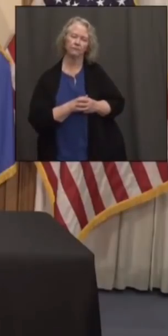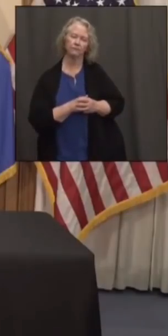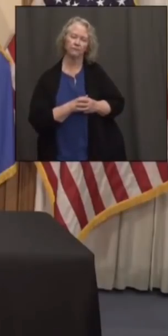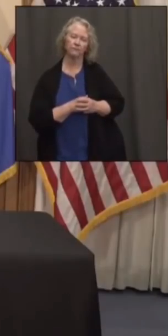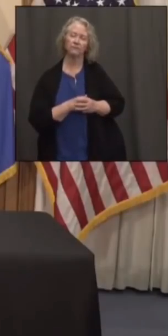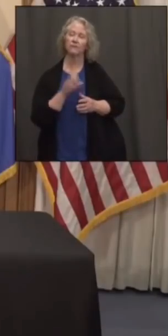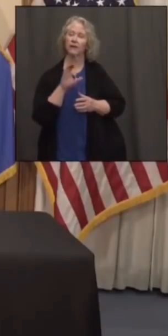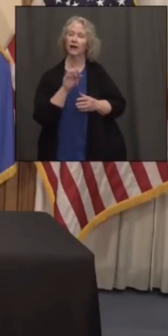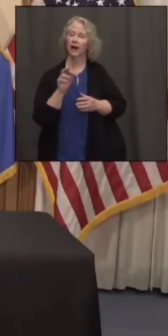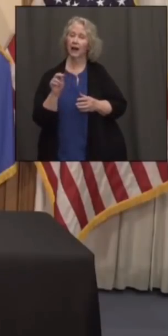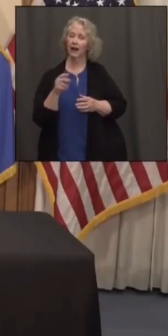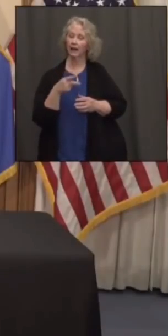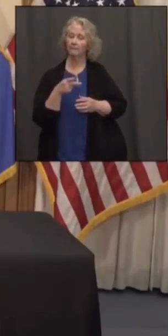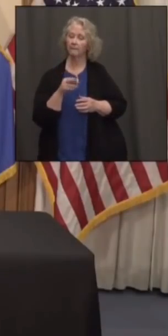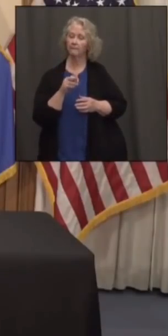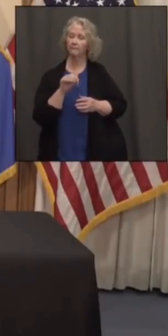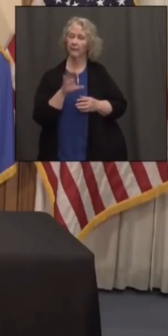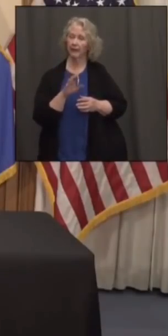Connecticut Public Media.